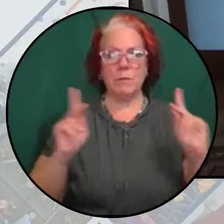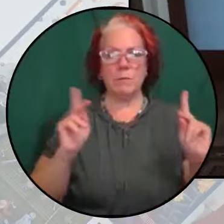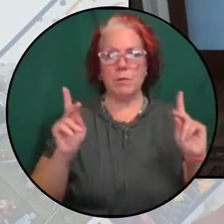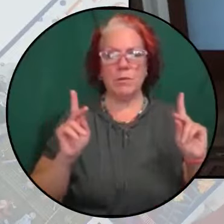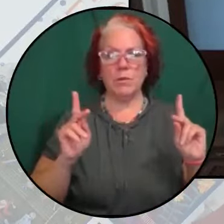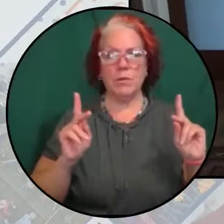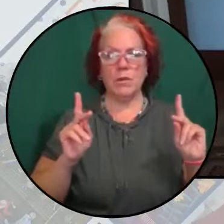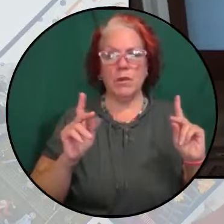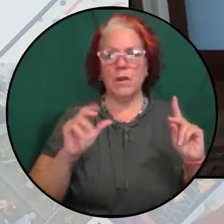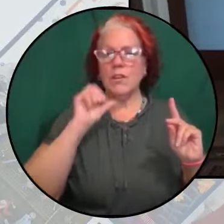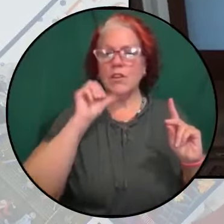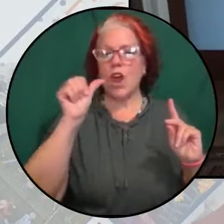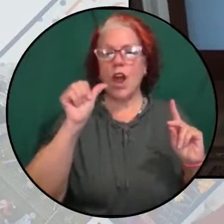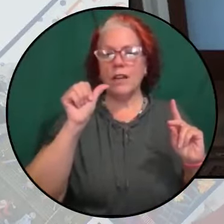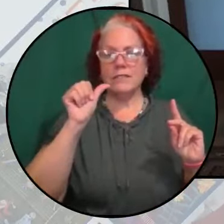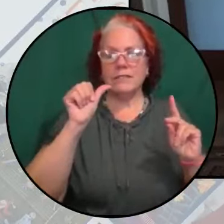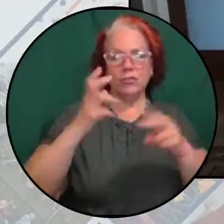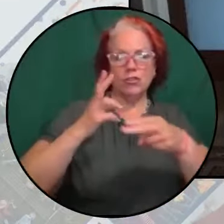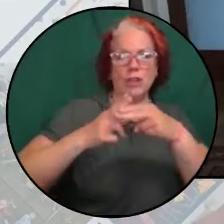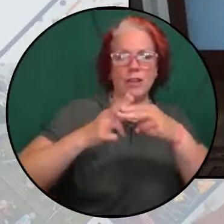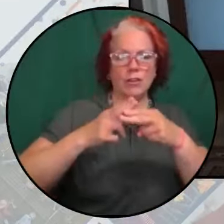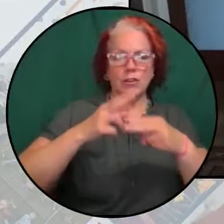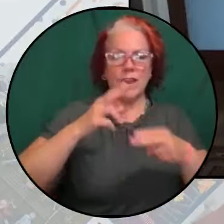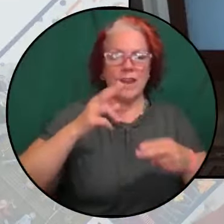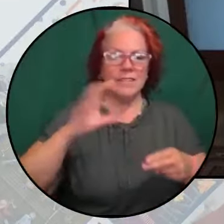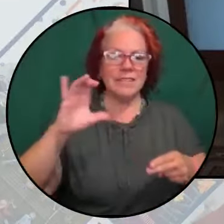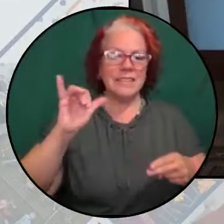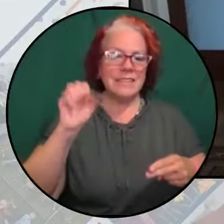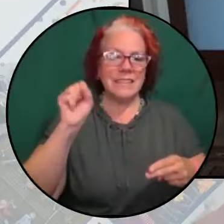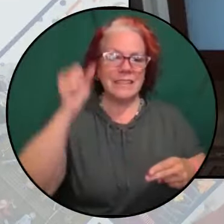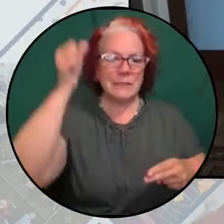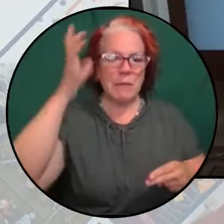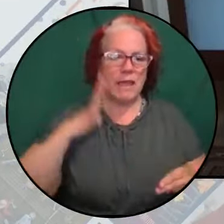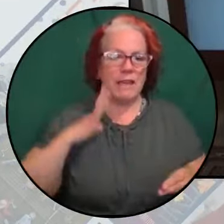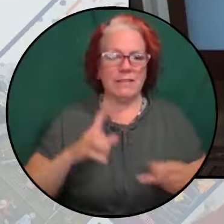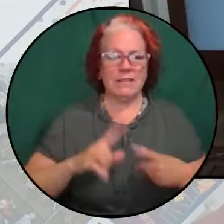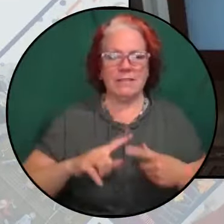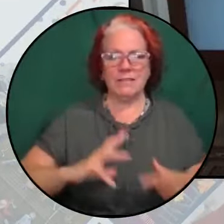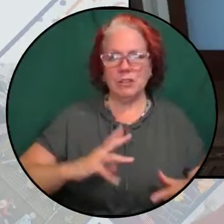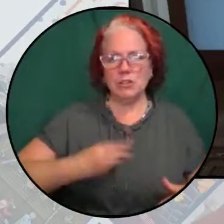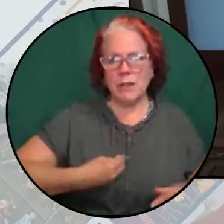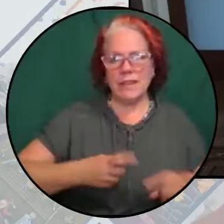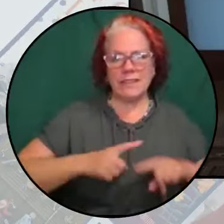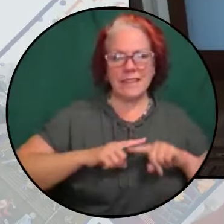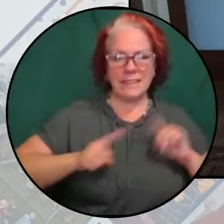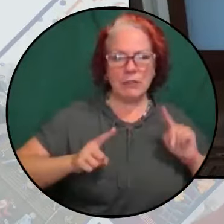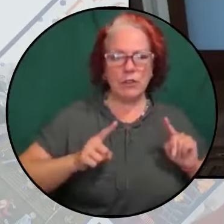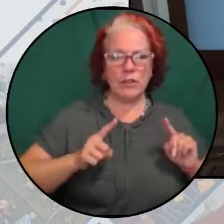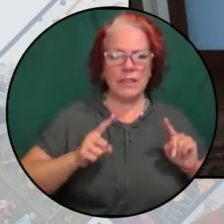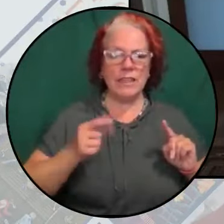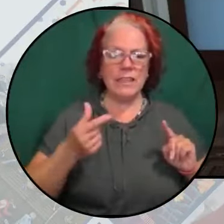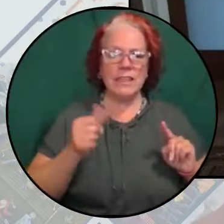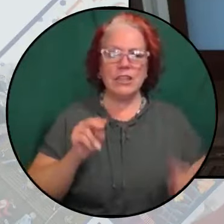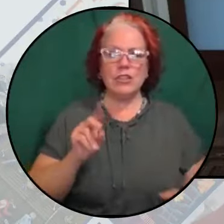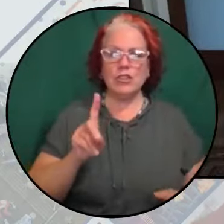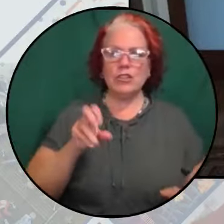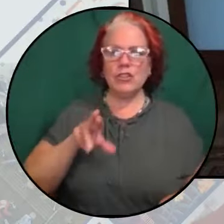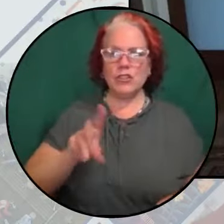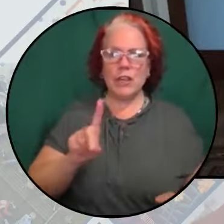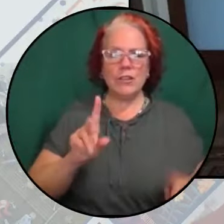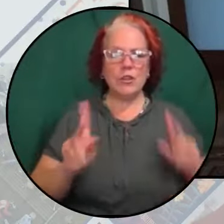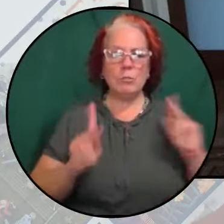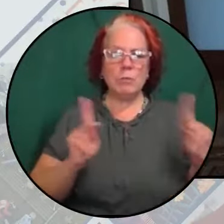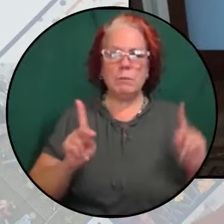as cis males from prison. Trans and differently gendered people would not really matter because